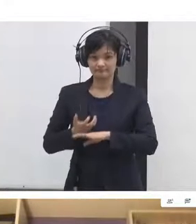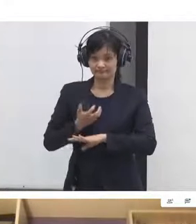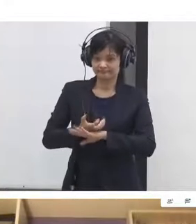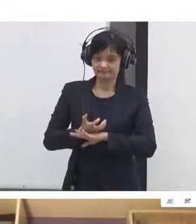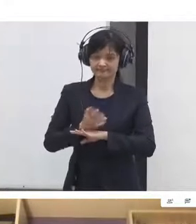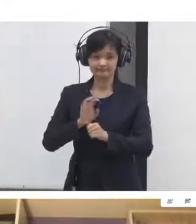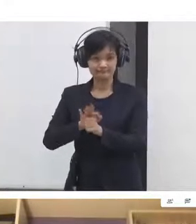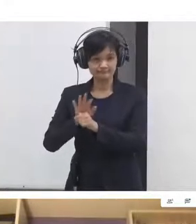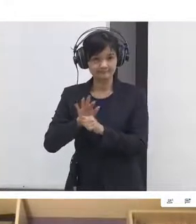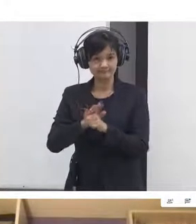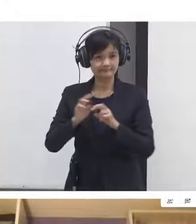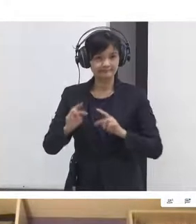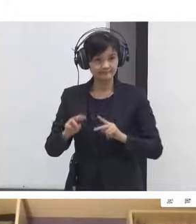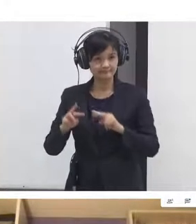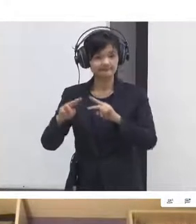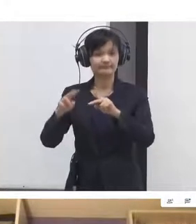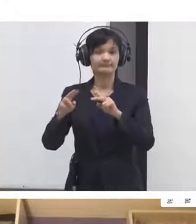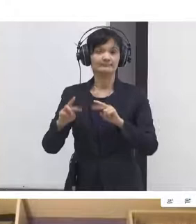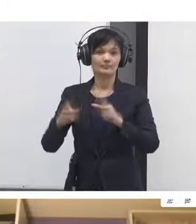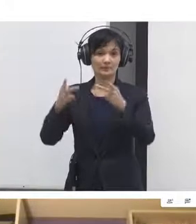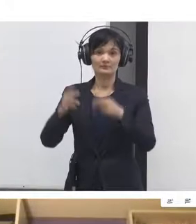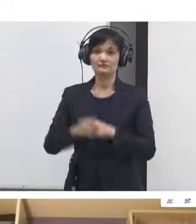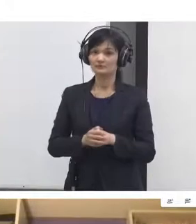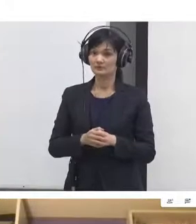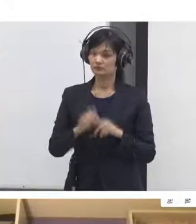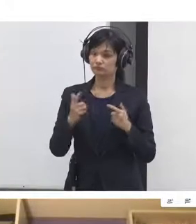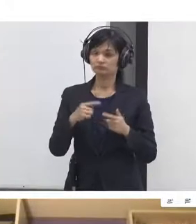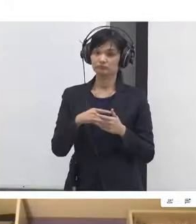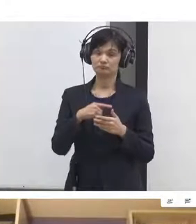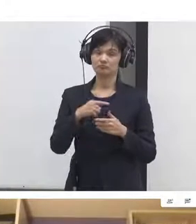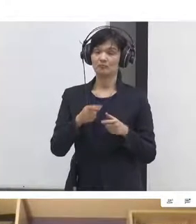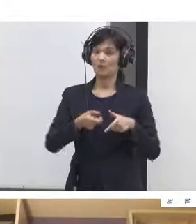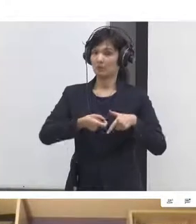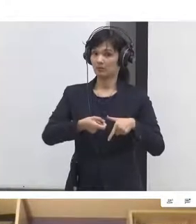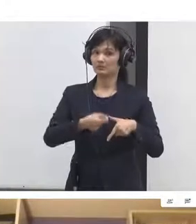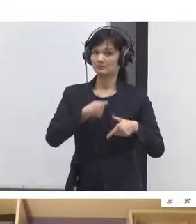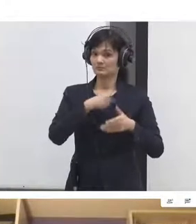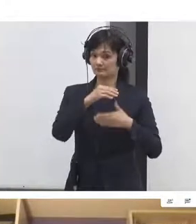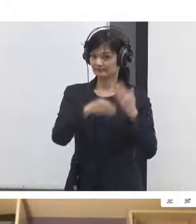time to transform and we're very committed to doing that